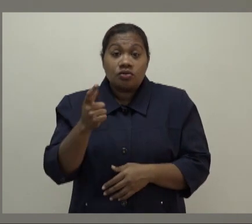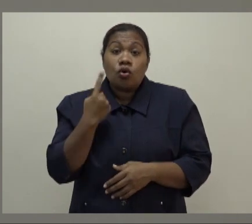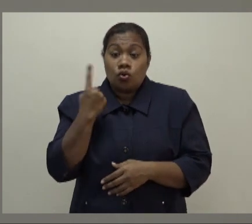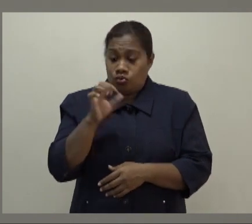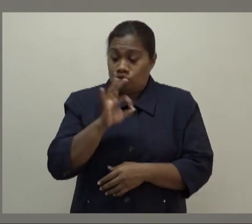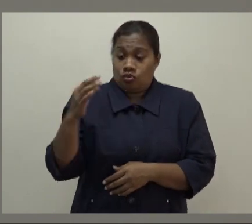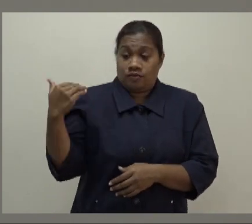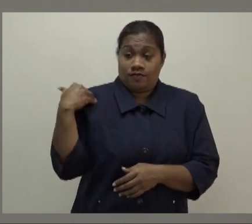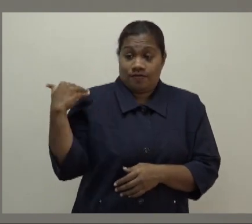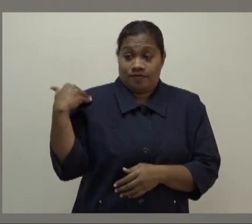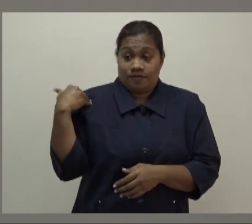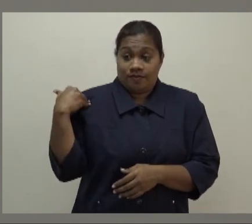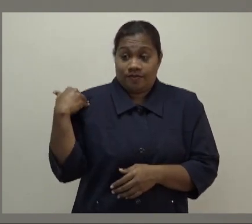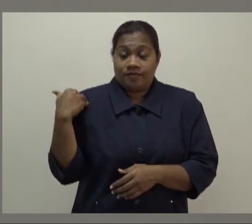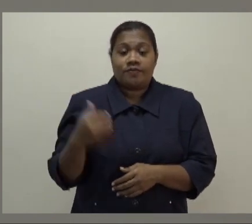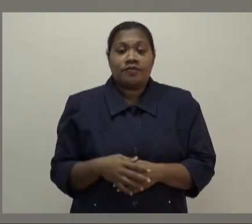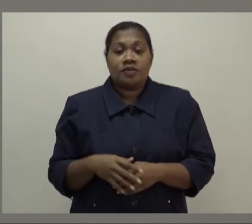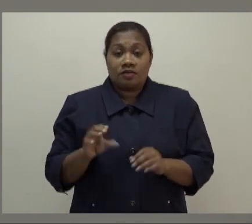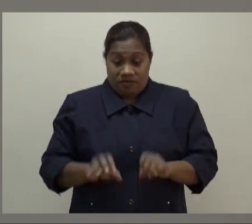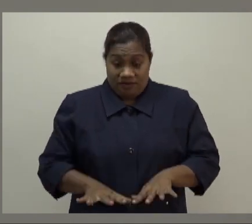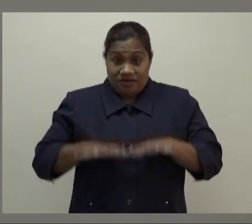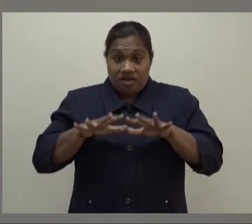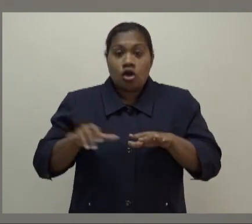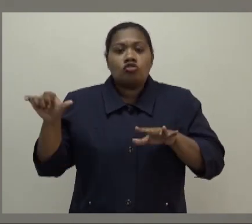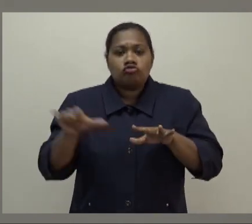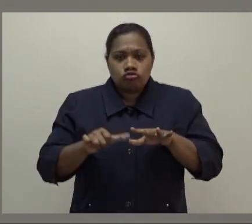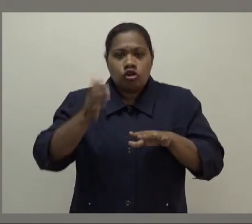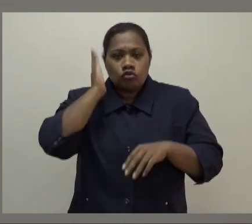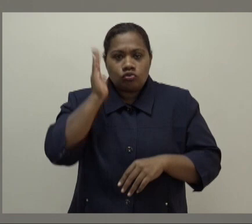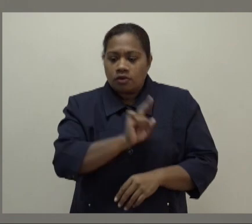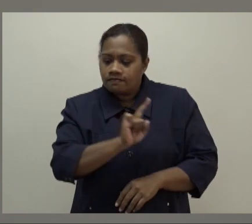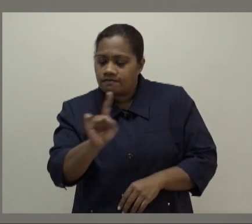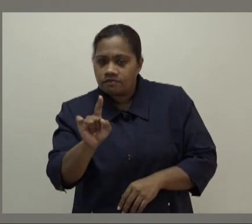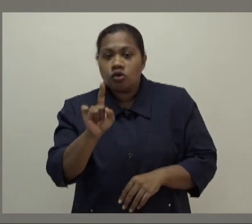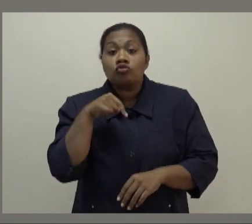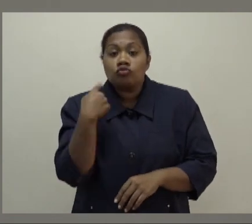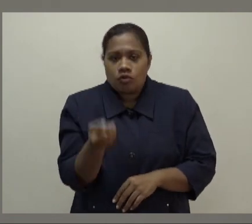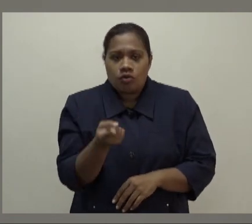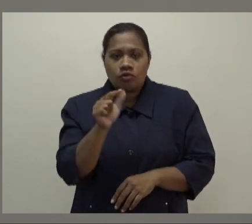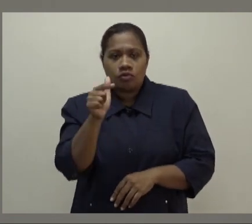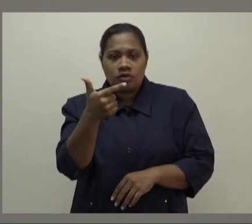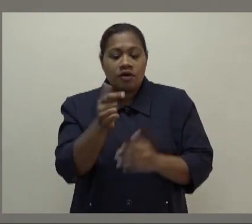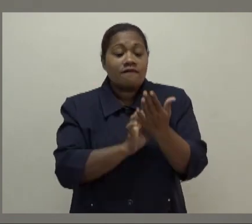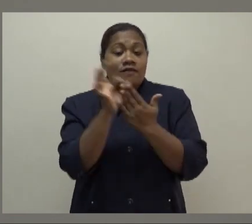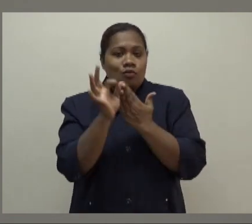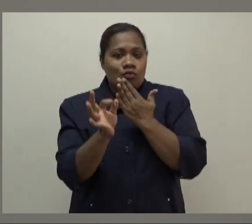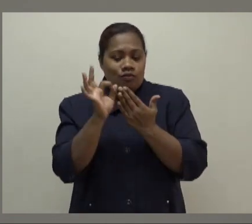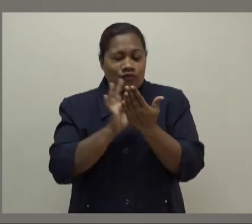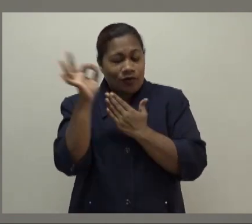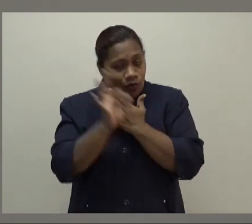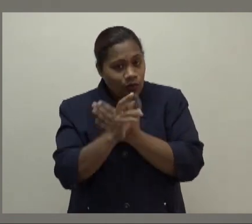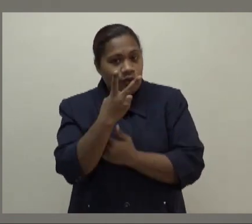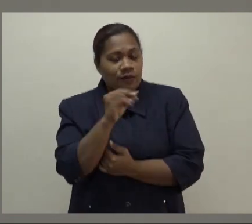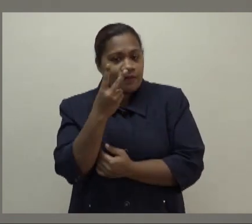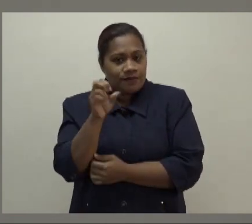affected by the flood should report to the school from tomorrow, 7th February, 2022. Based on the latest